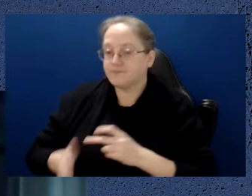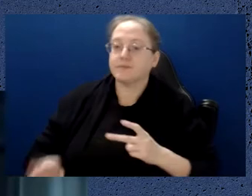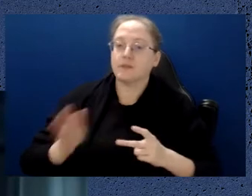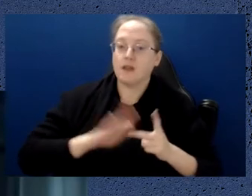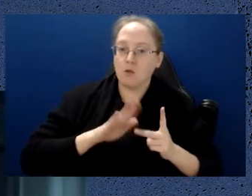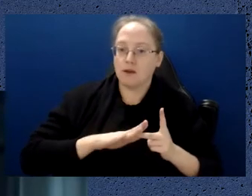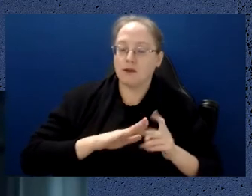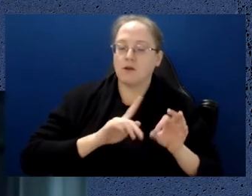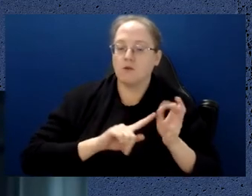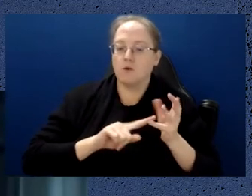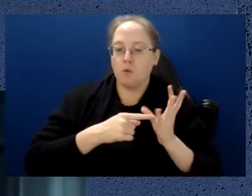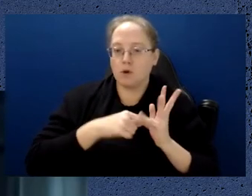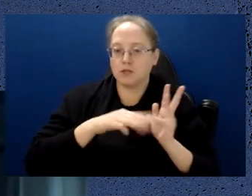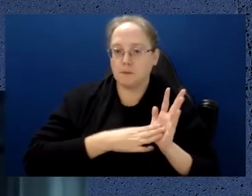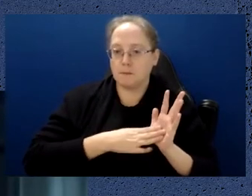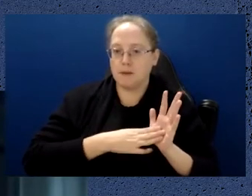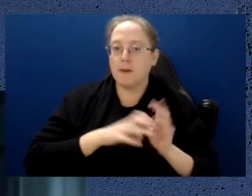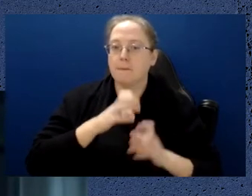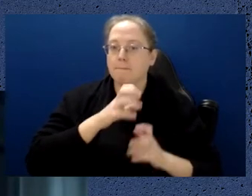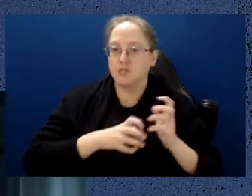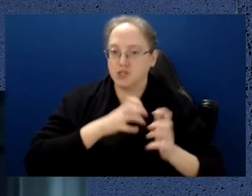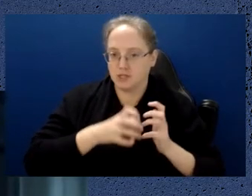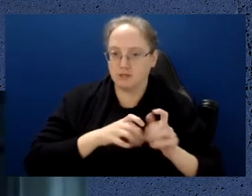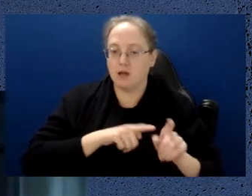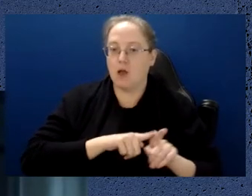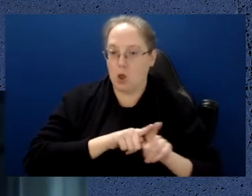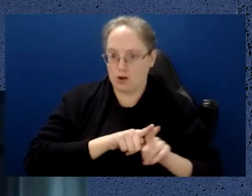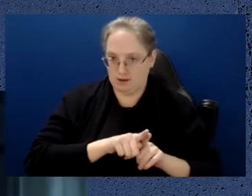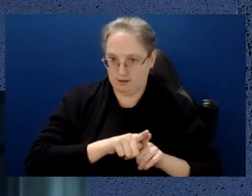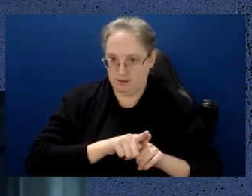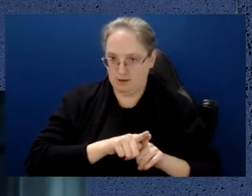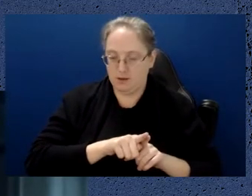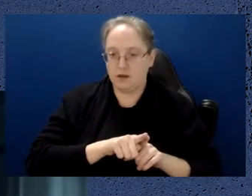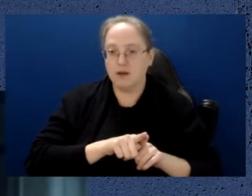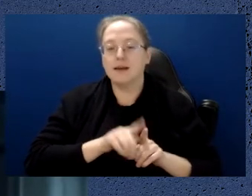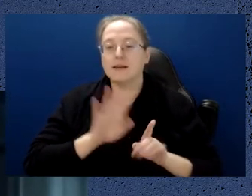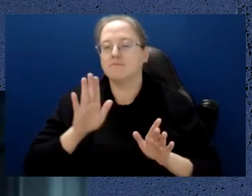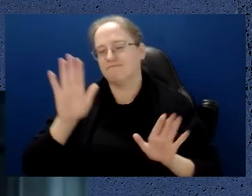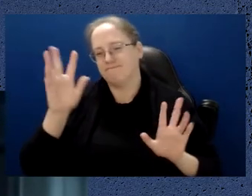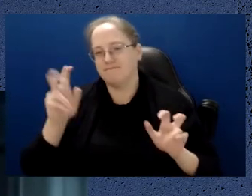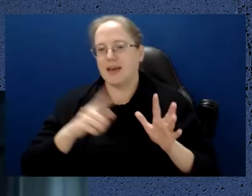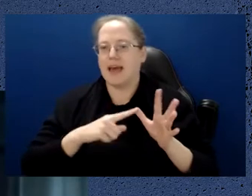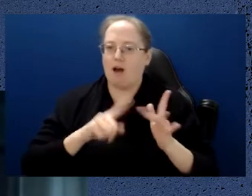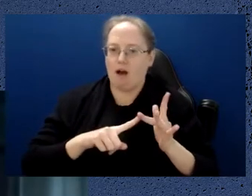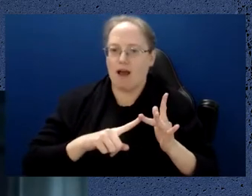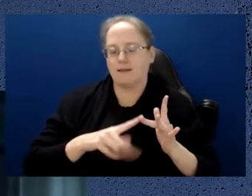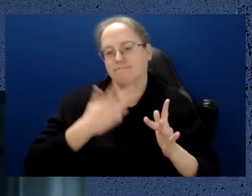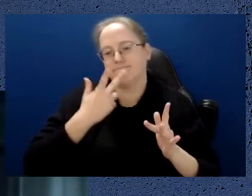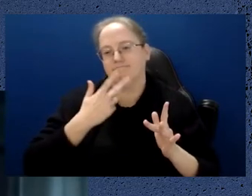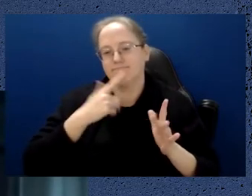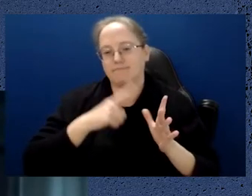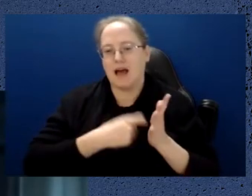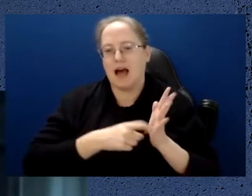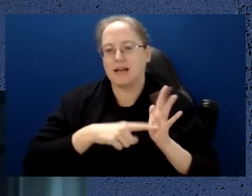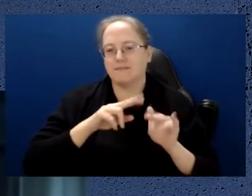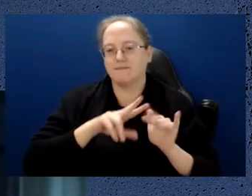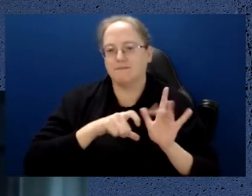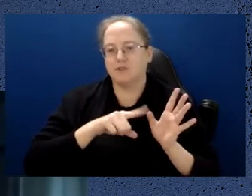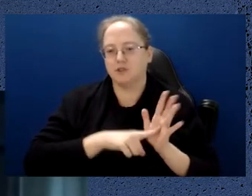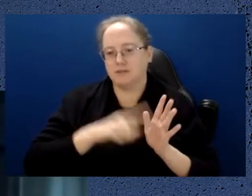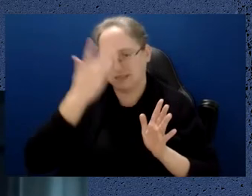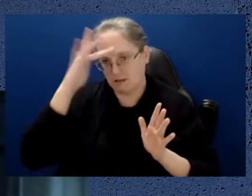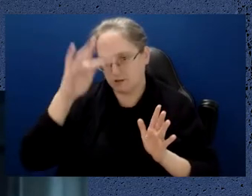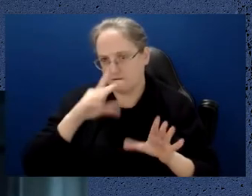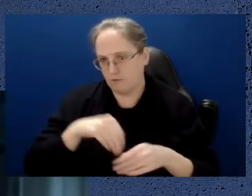quantum machine learning. Today's artificial intelligence is basically machine learning. And as the problems get bigger,